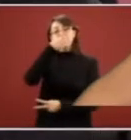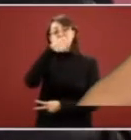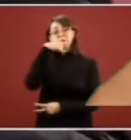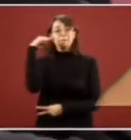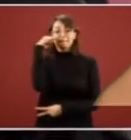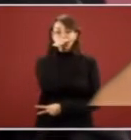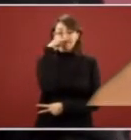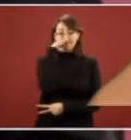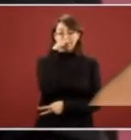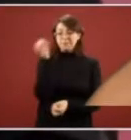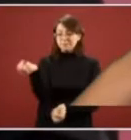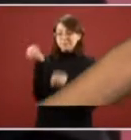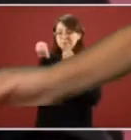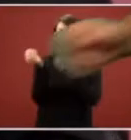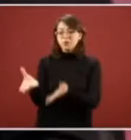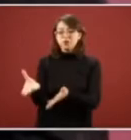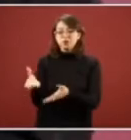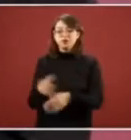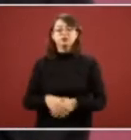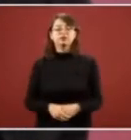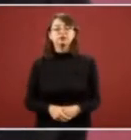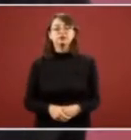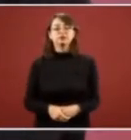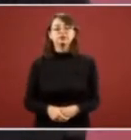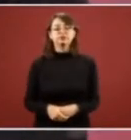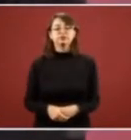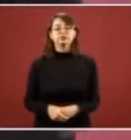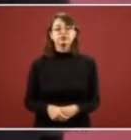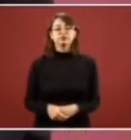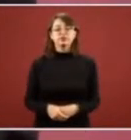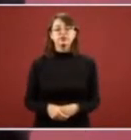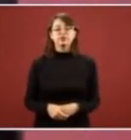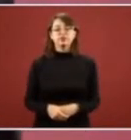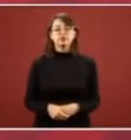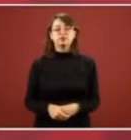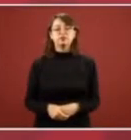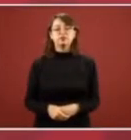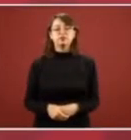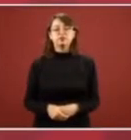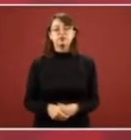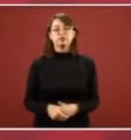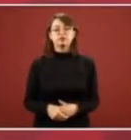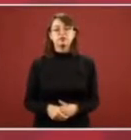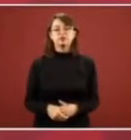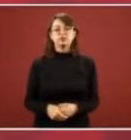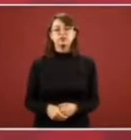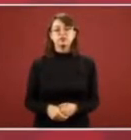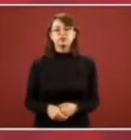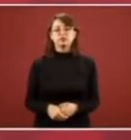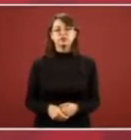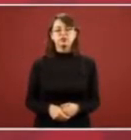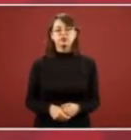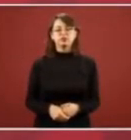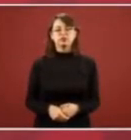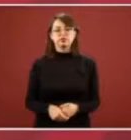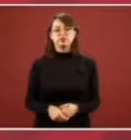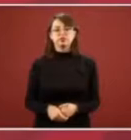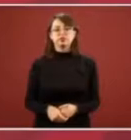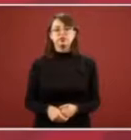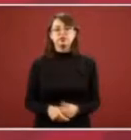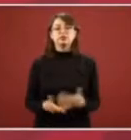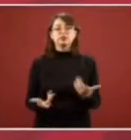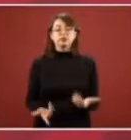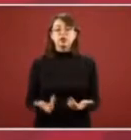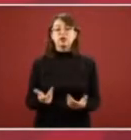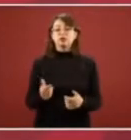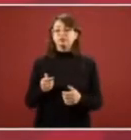and what we are looking for is that this medical medical attention be cada